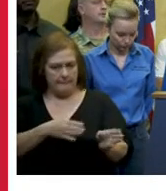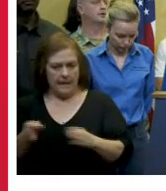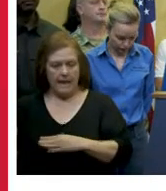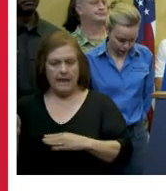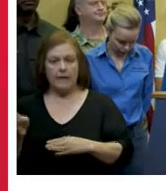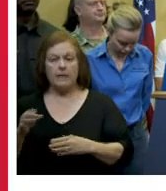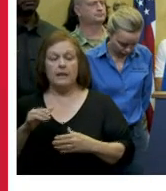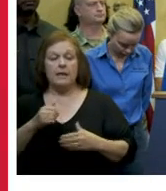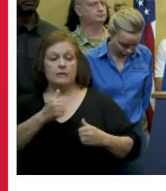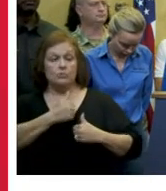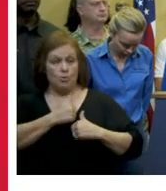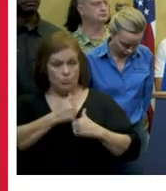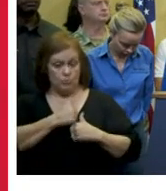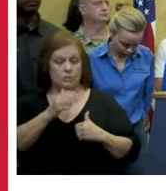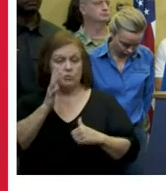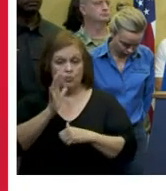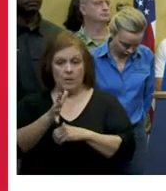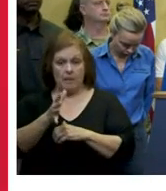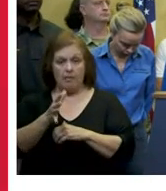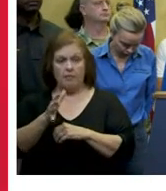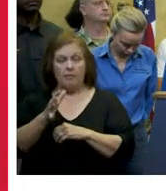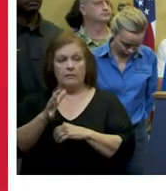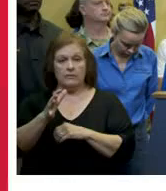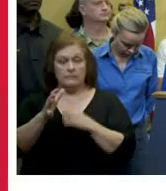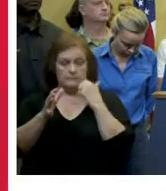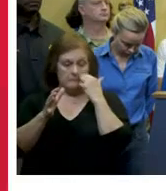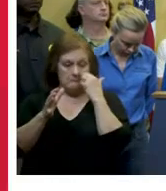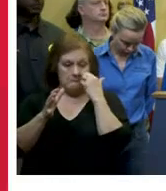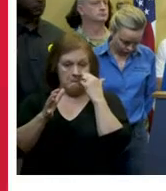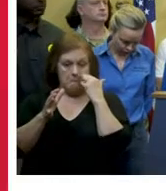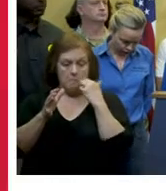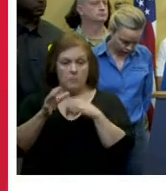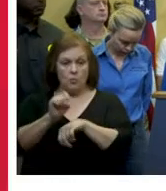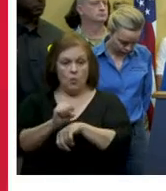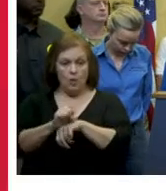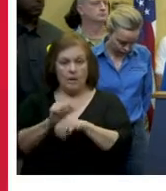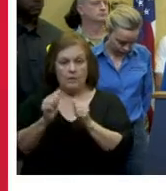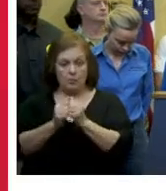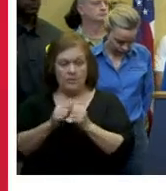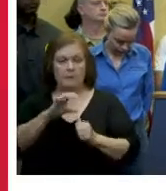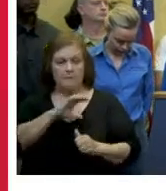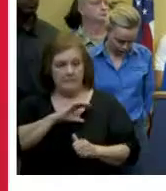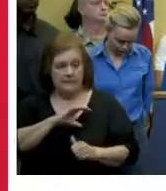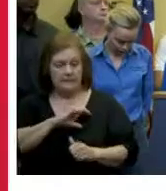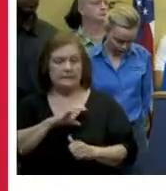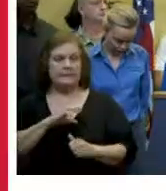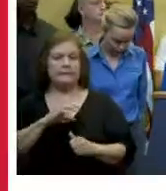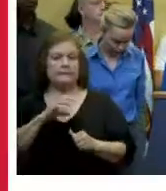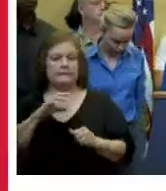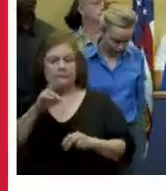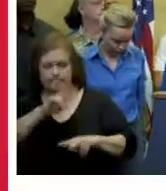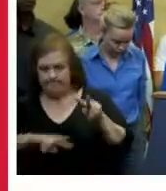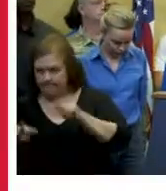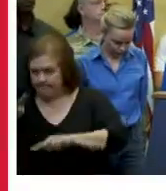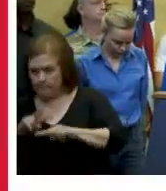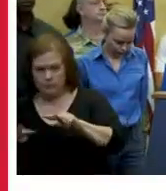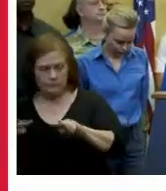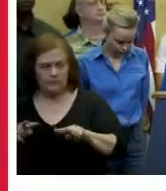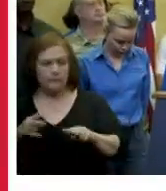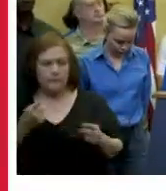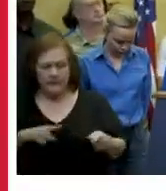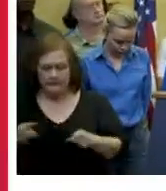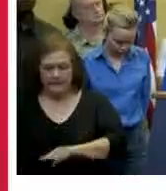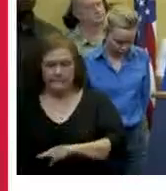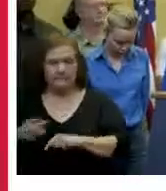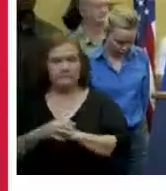uh soldiers will be working in the districts uh augmenting uh working with the nopd with security operations along with